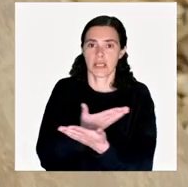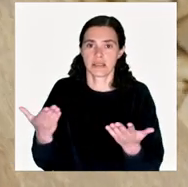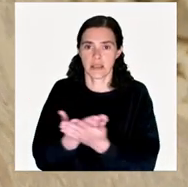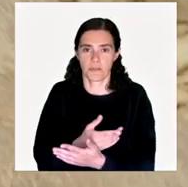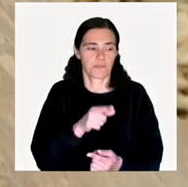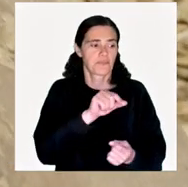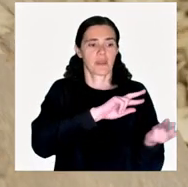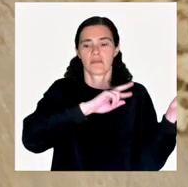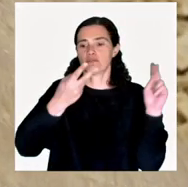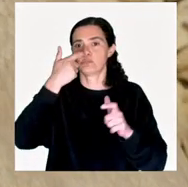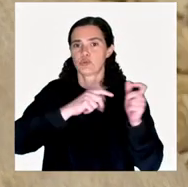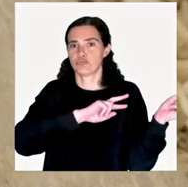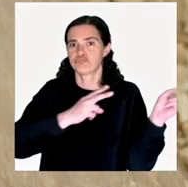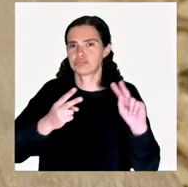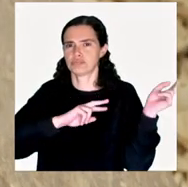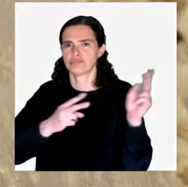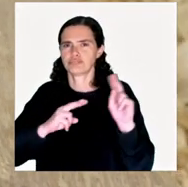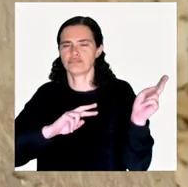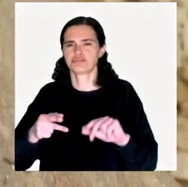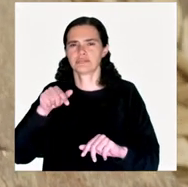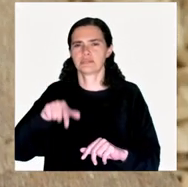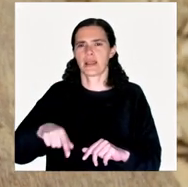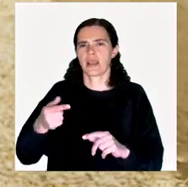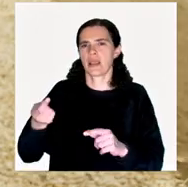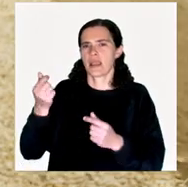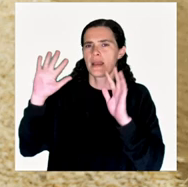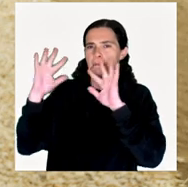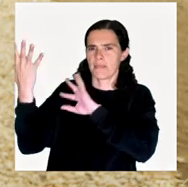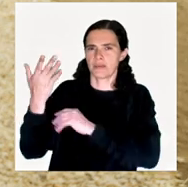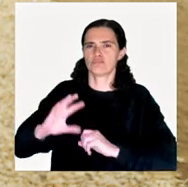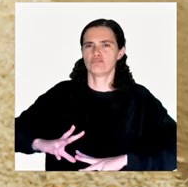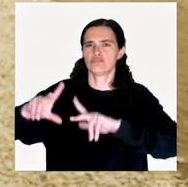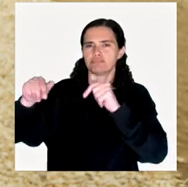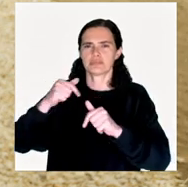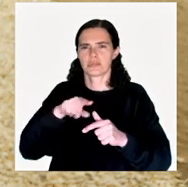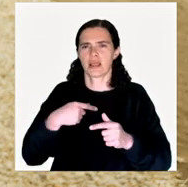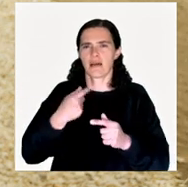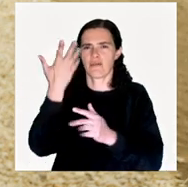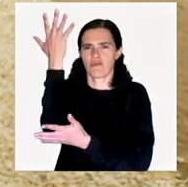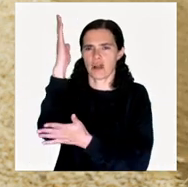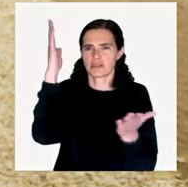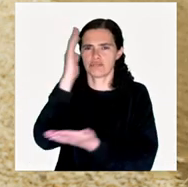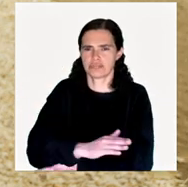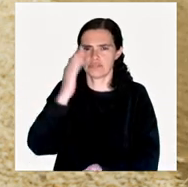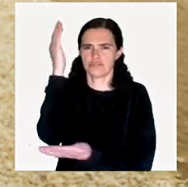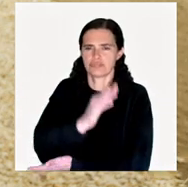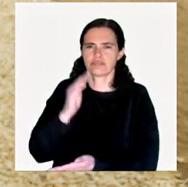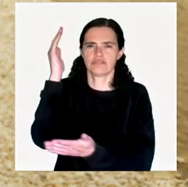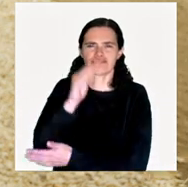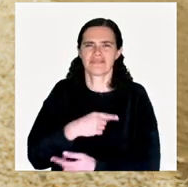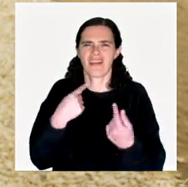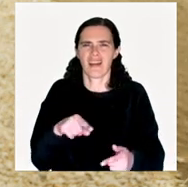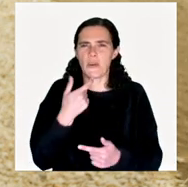Portuguese-Bresilian relationship, migration of people, the evolution of the environment, deforestation.